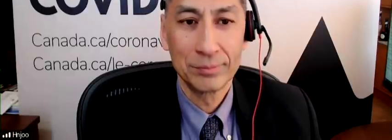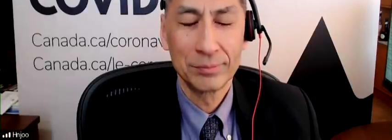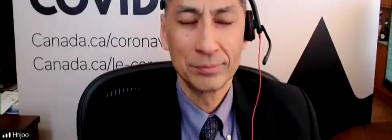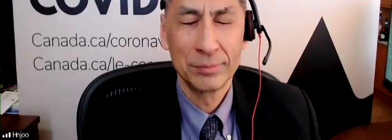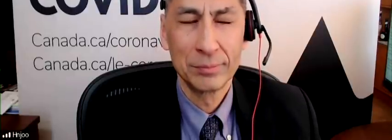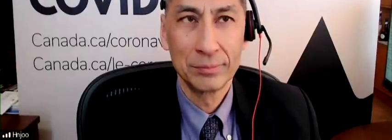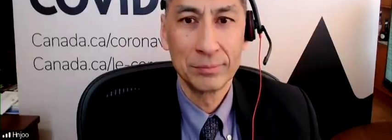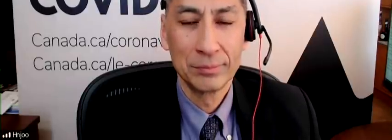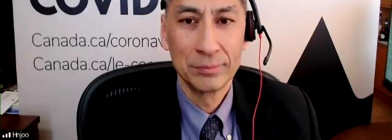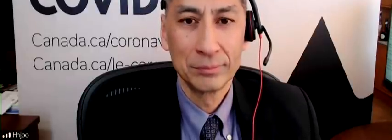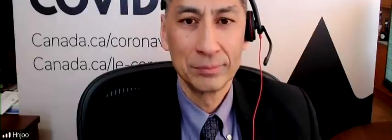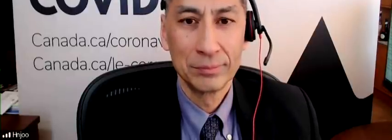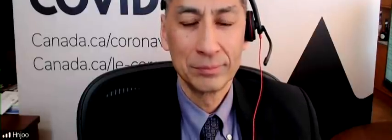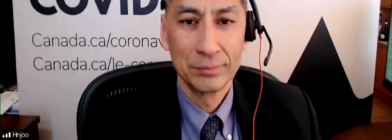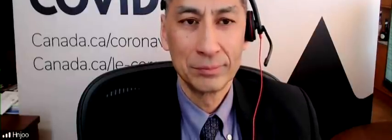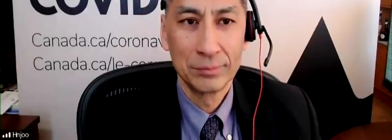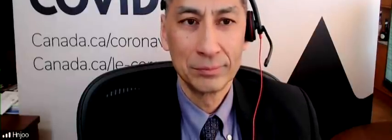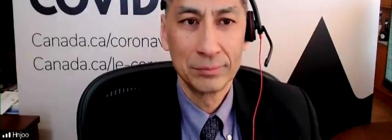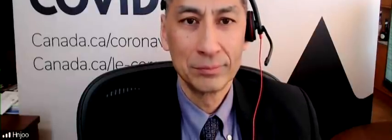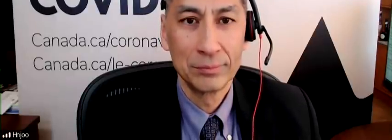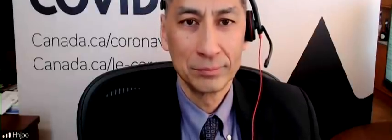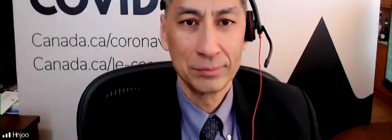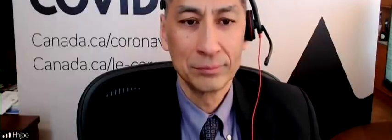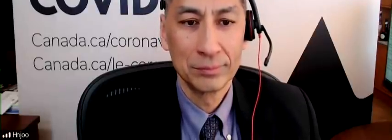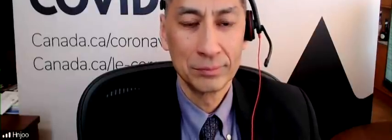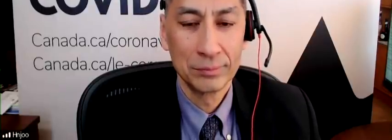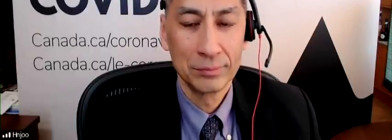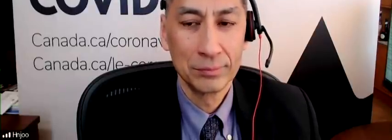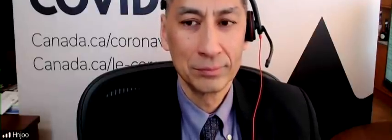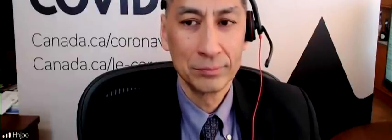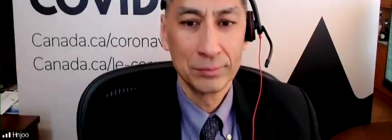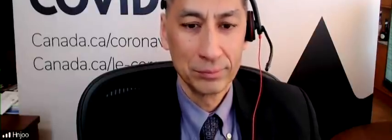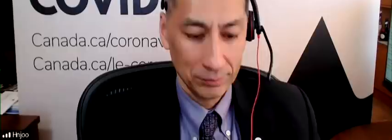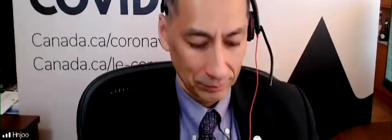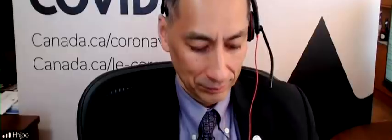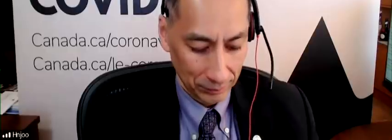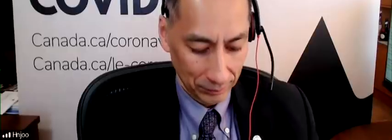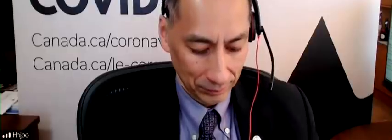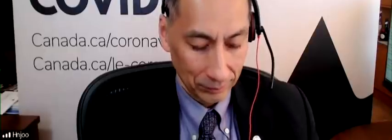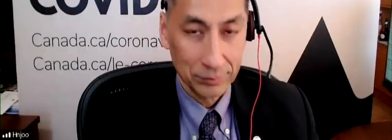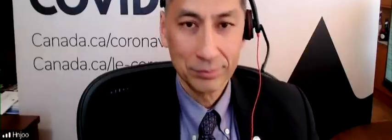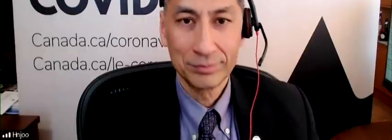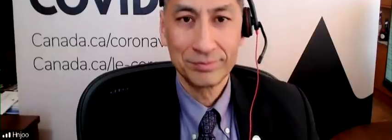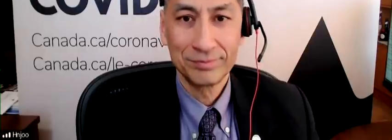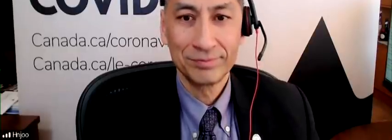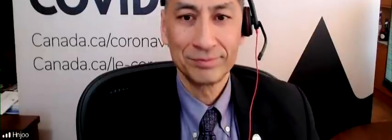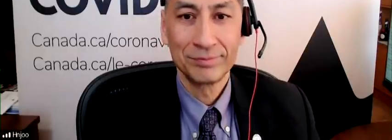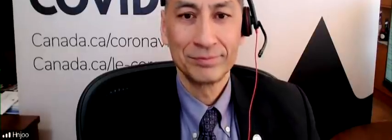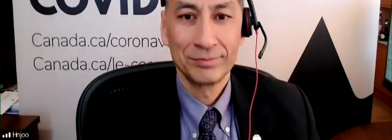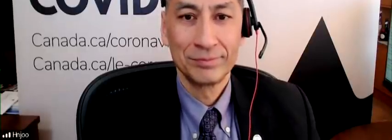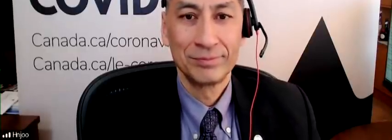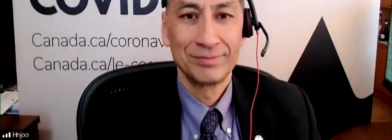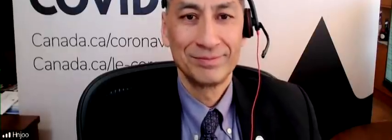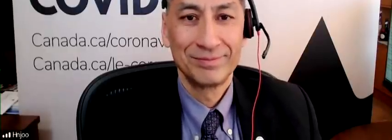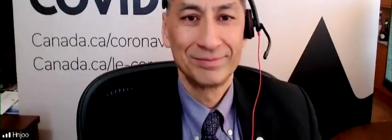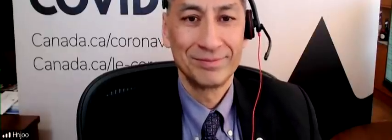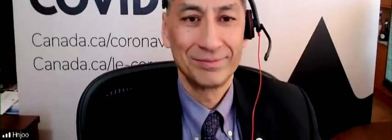des commentaires des médecins et ensuite on prendra des questions au téléphone. Dr. Tam, the floor is yours.